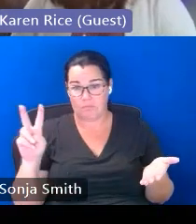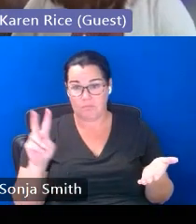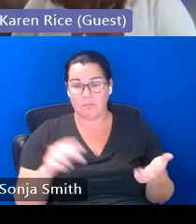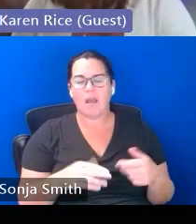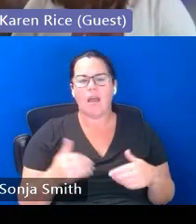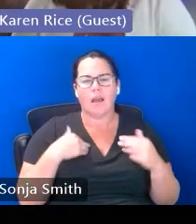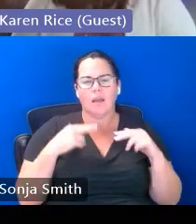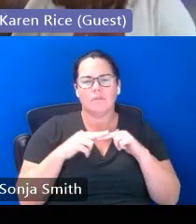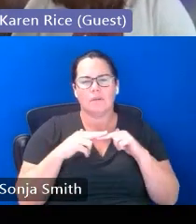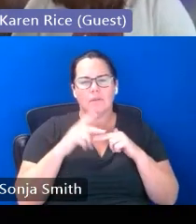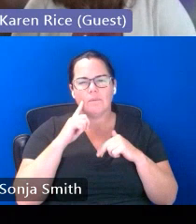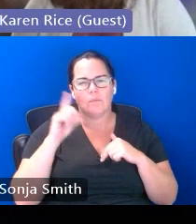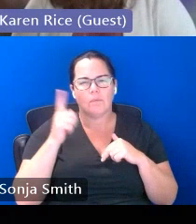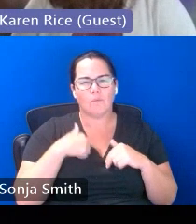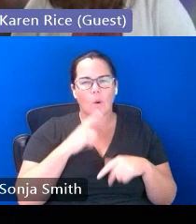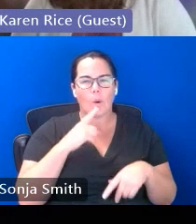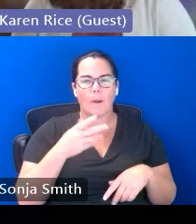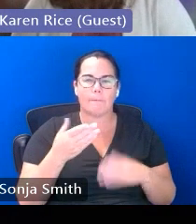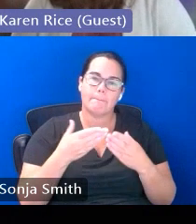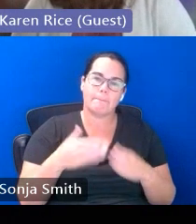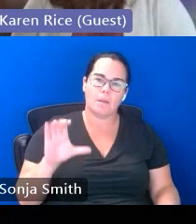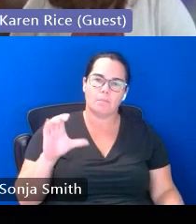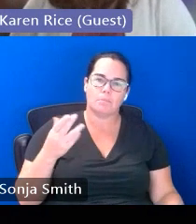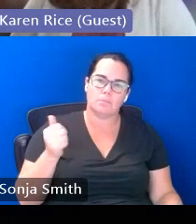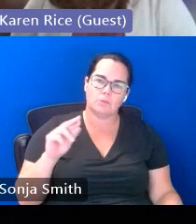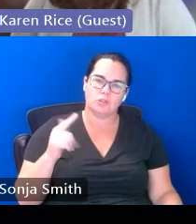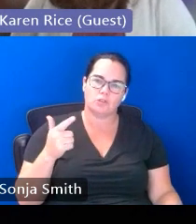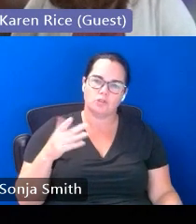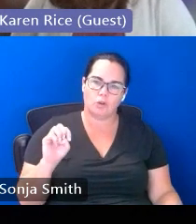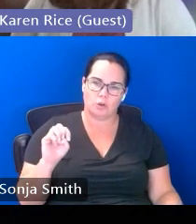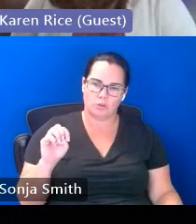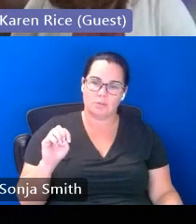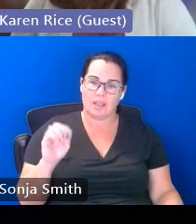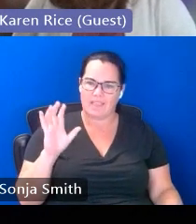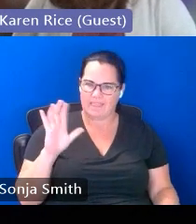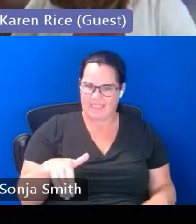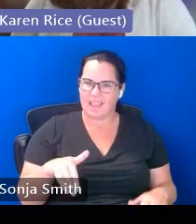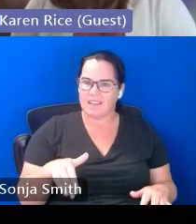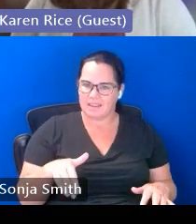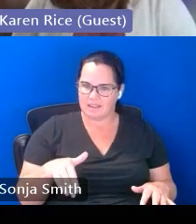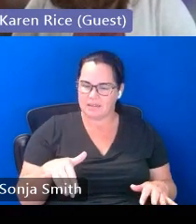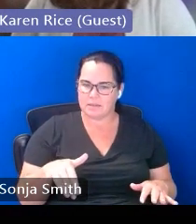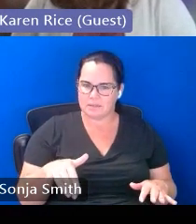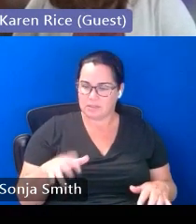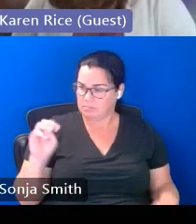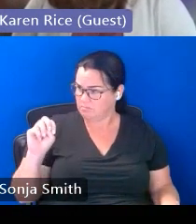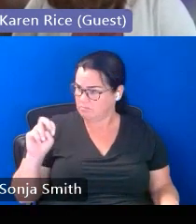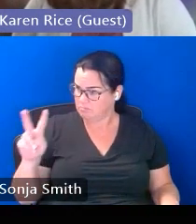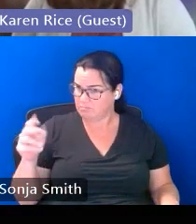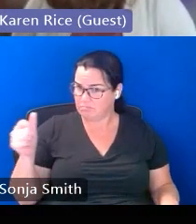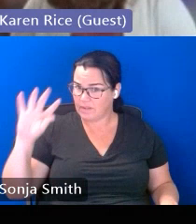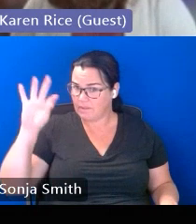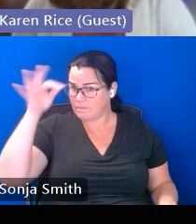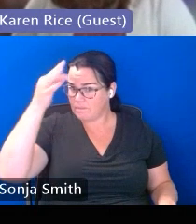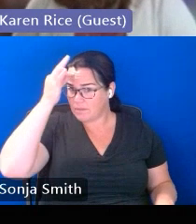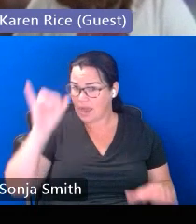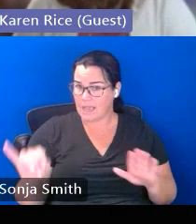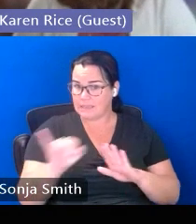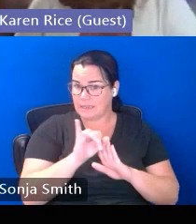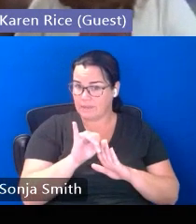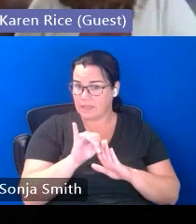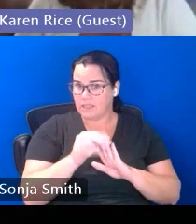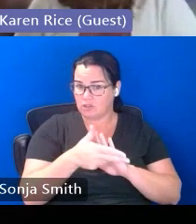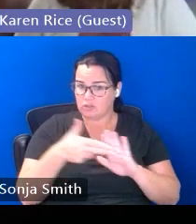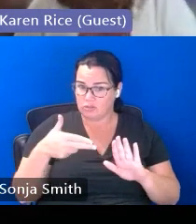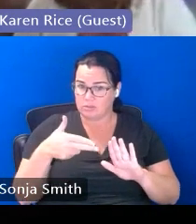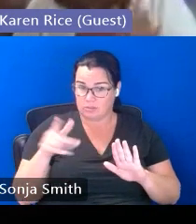public charge because that's been a question over the years of does mckinney-vento as a federal identification does that